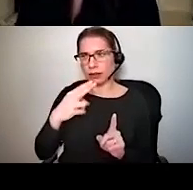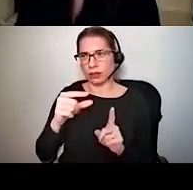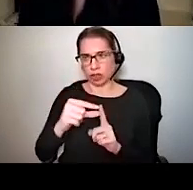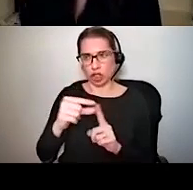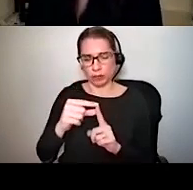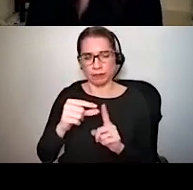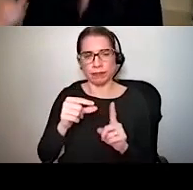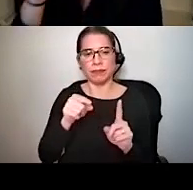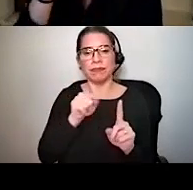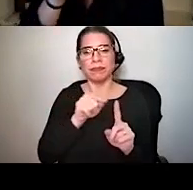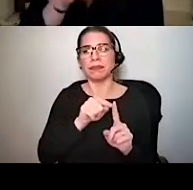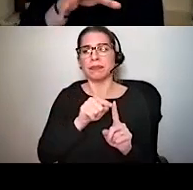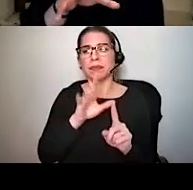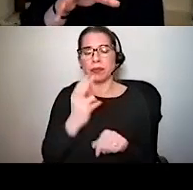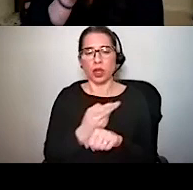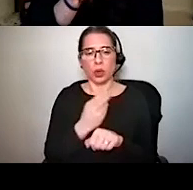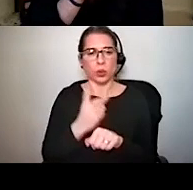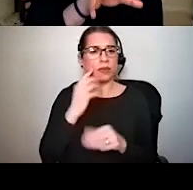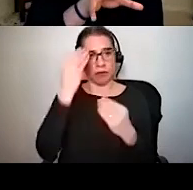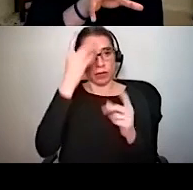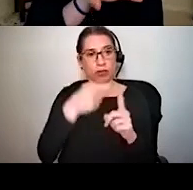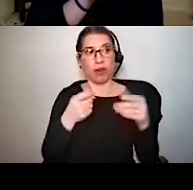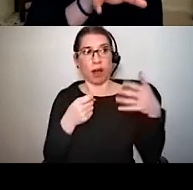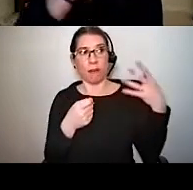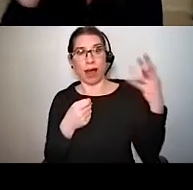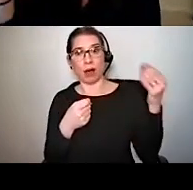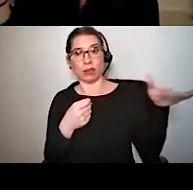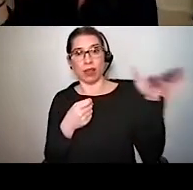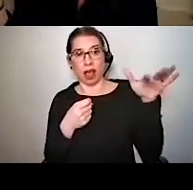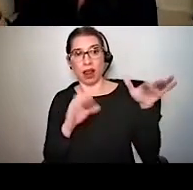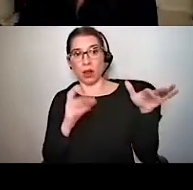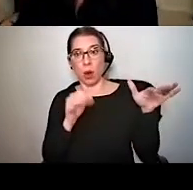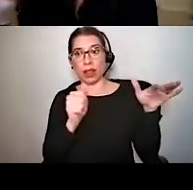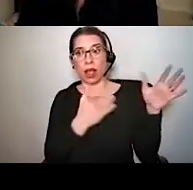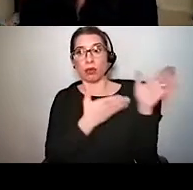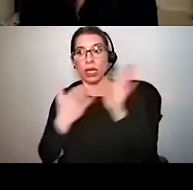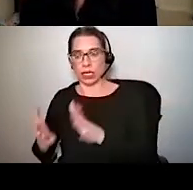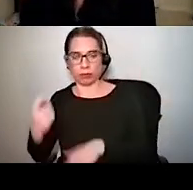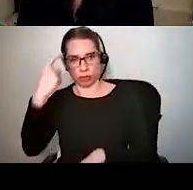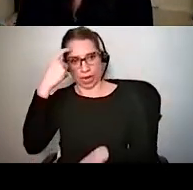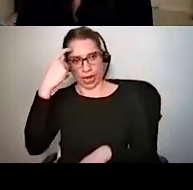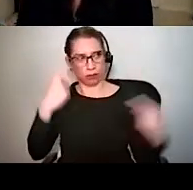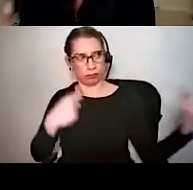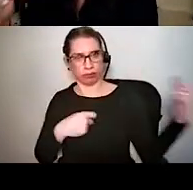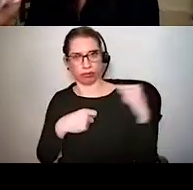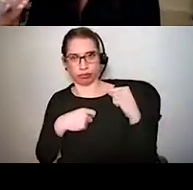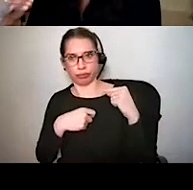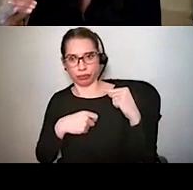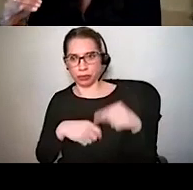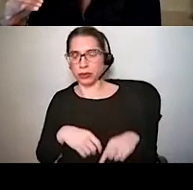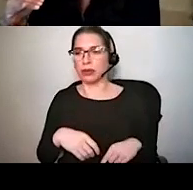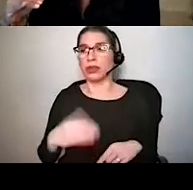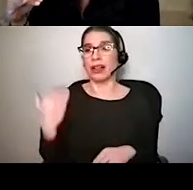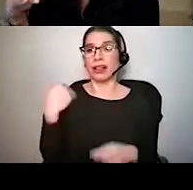to information traveling from the periphery, from the cochlea to the brain. In the last slide, we saw that horizontal